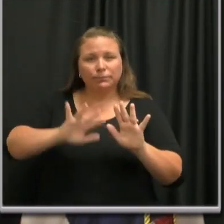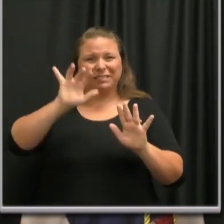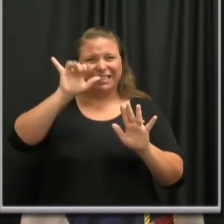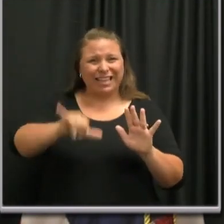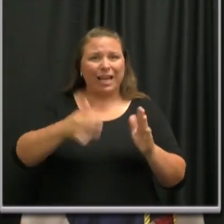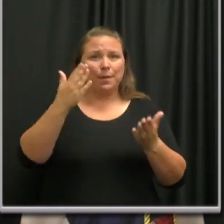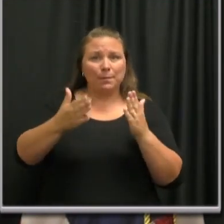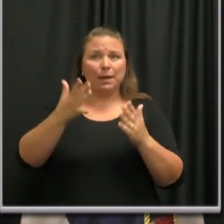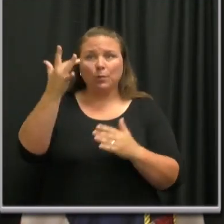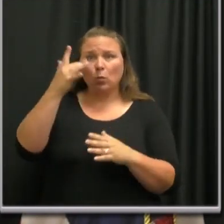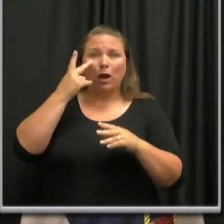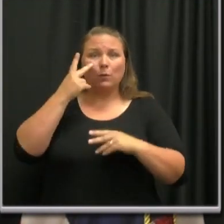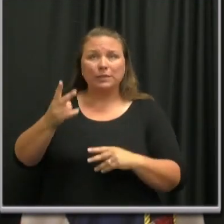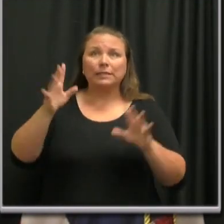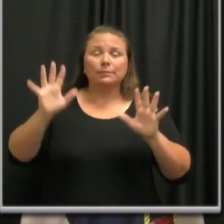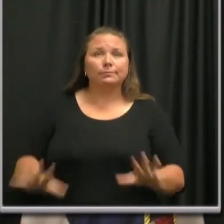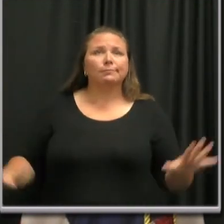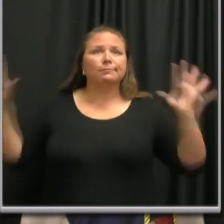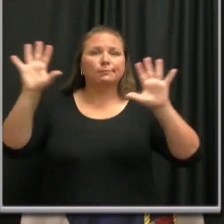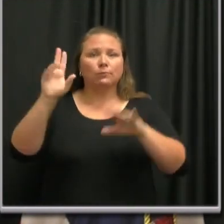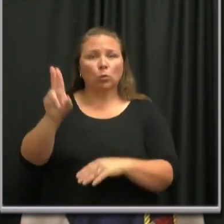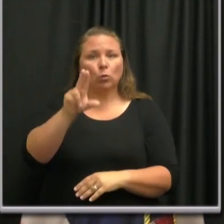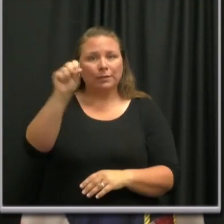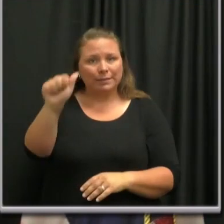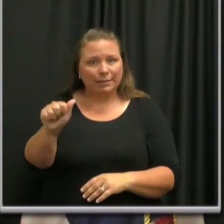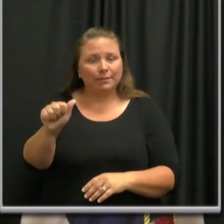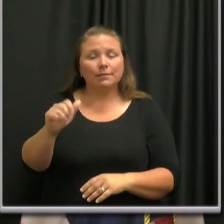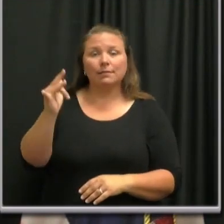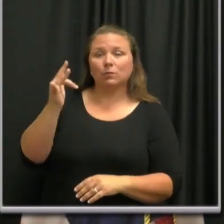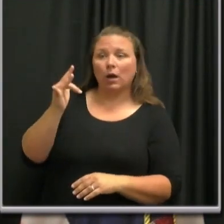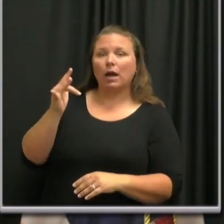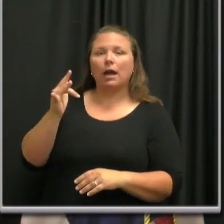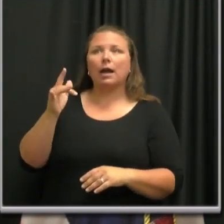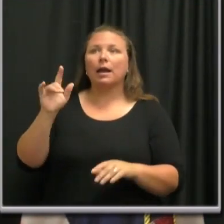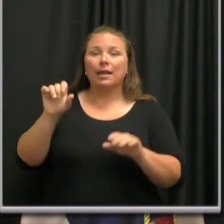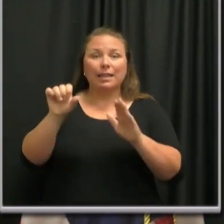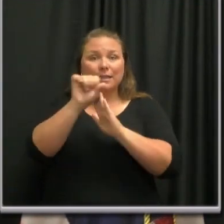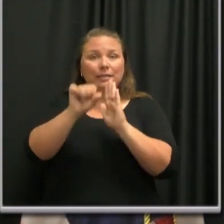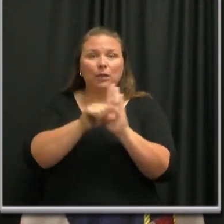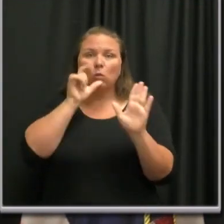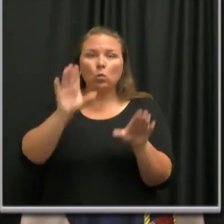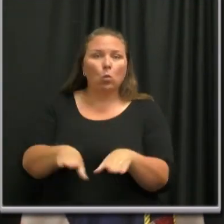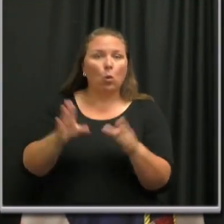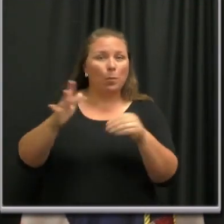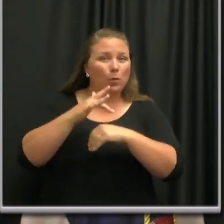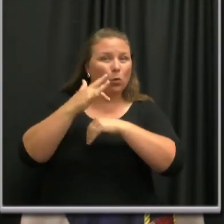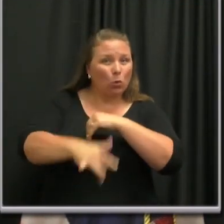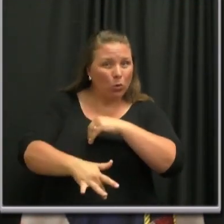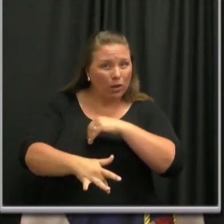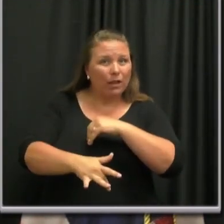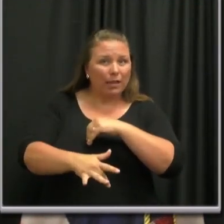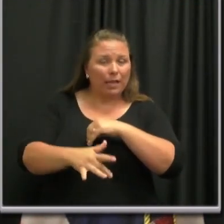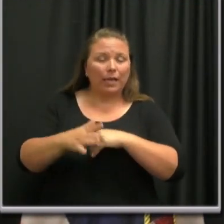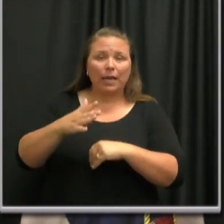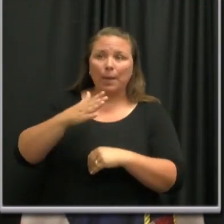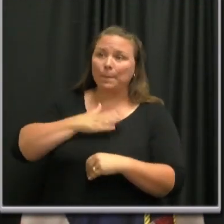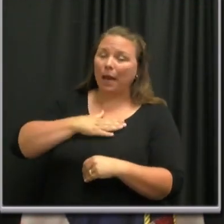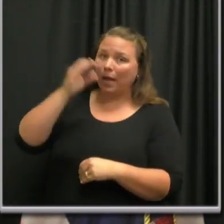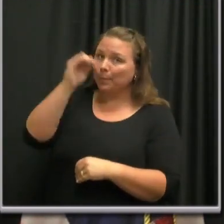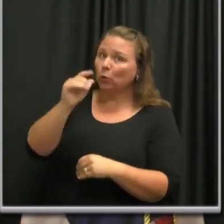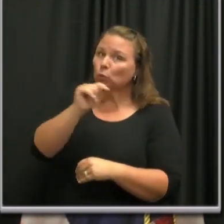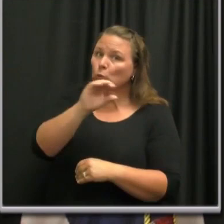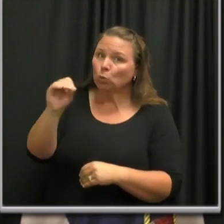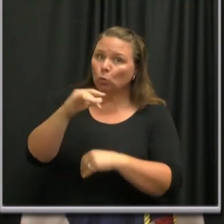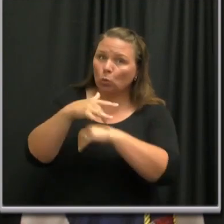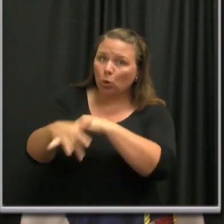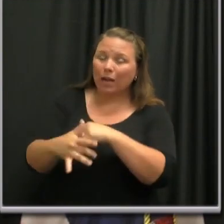probably accounts for what we're seeing all over the country. Because as you know, those states that reopened prematurely, in my opinion, are now